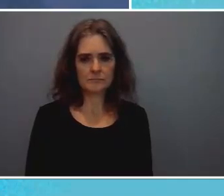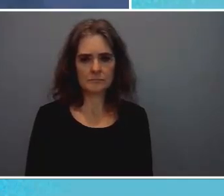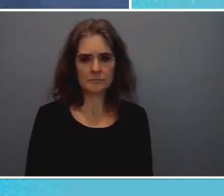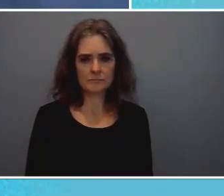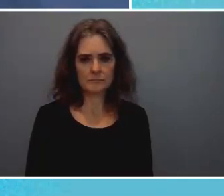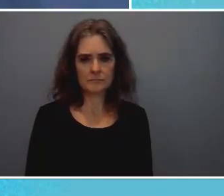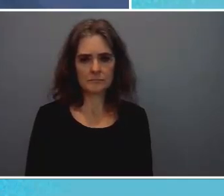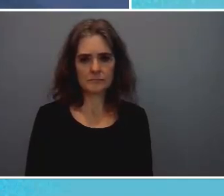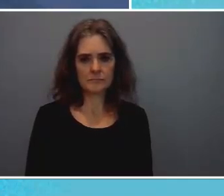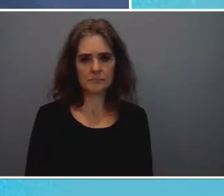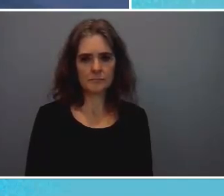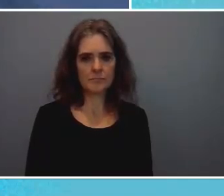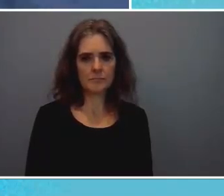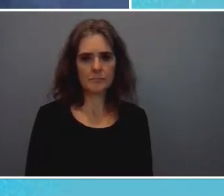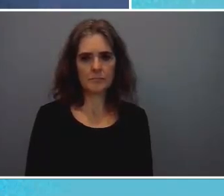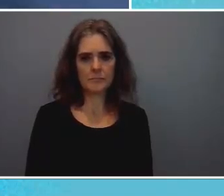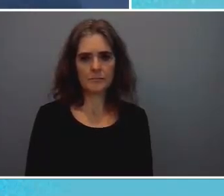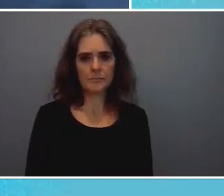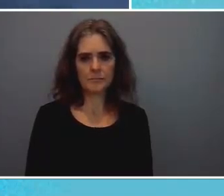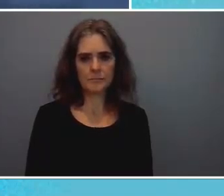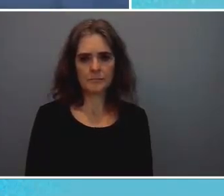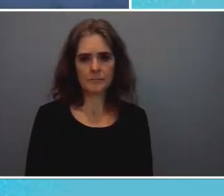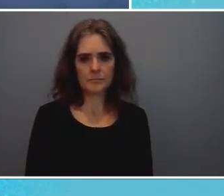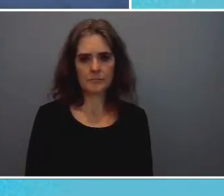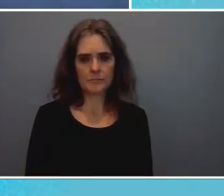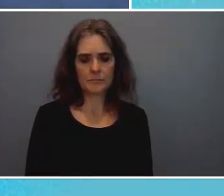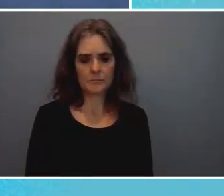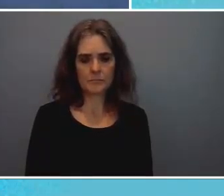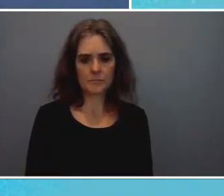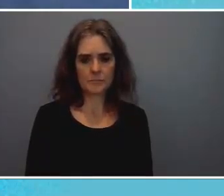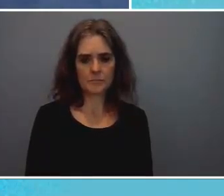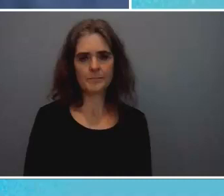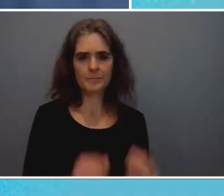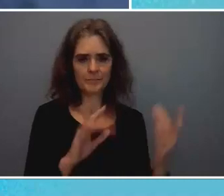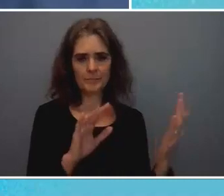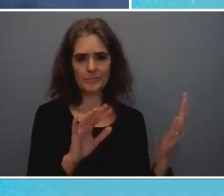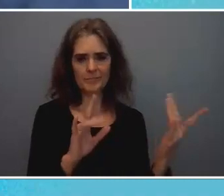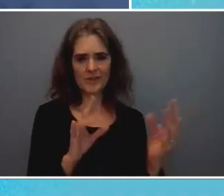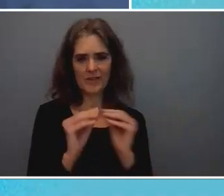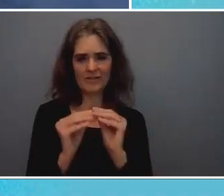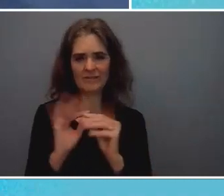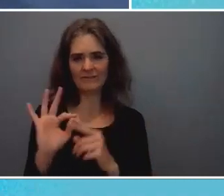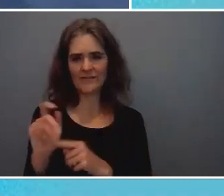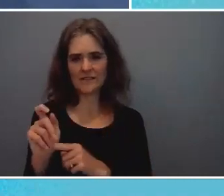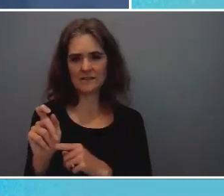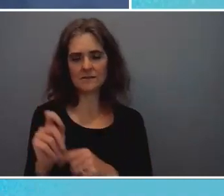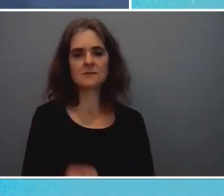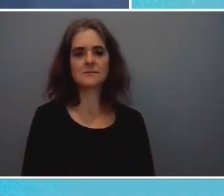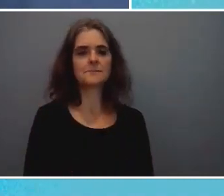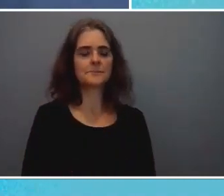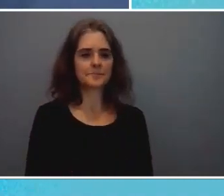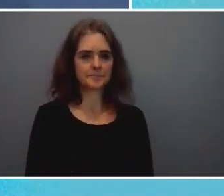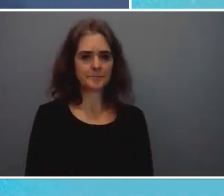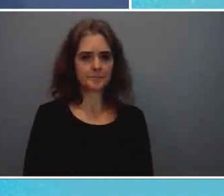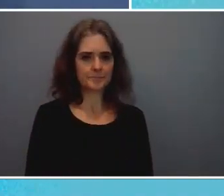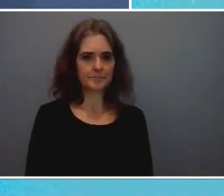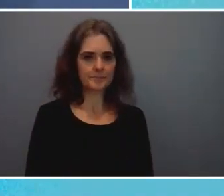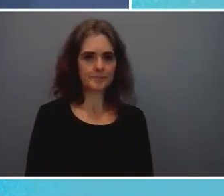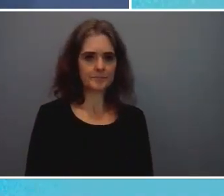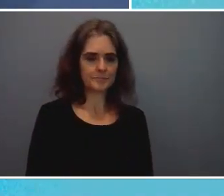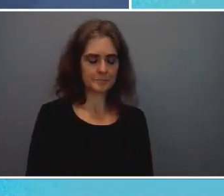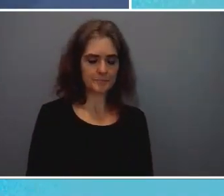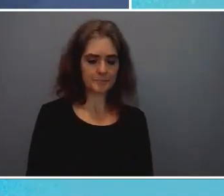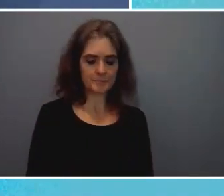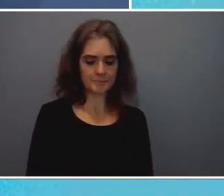life going forward the three things we we thought about are geopolitics sort of I mean I don't